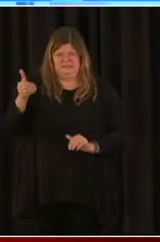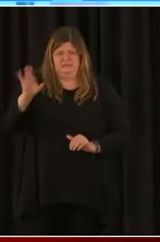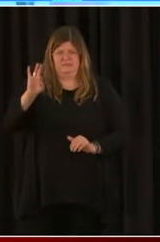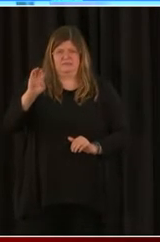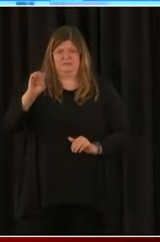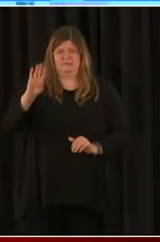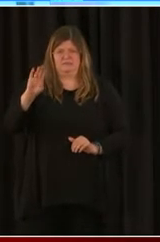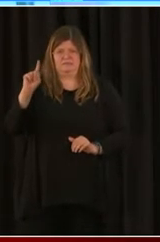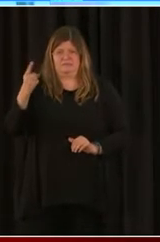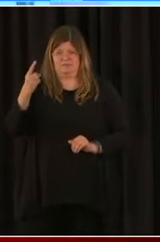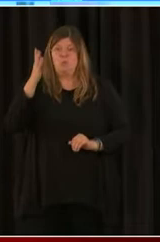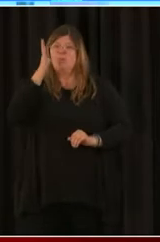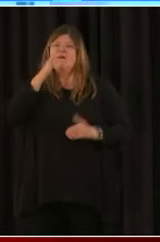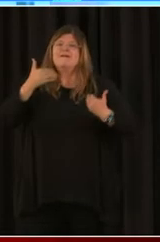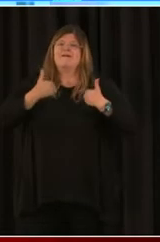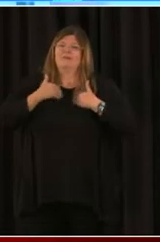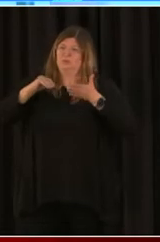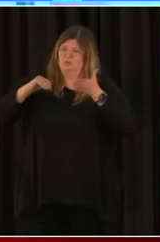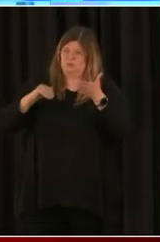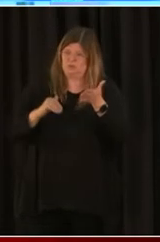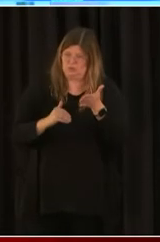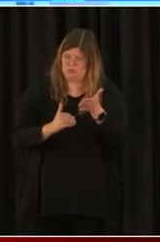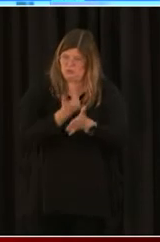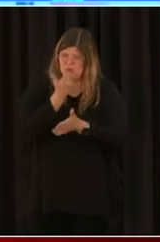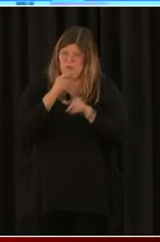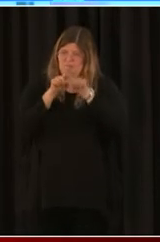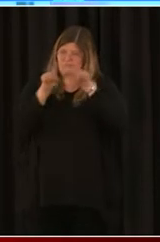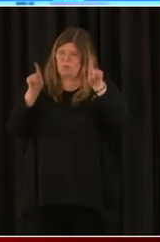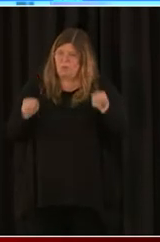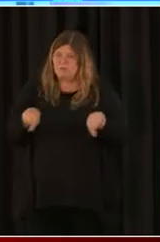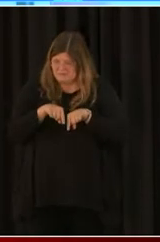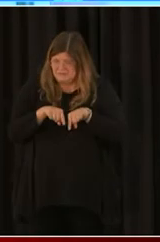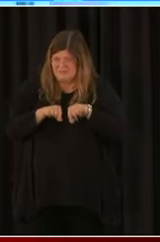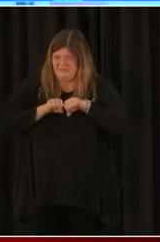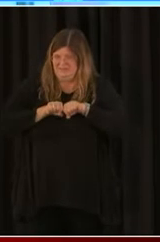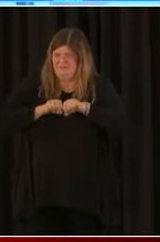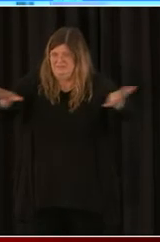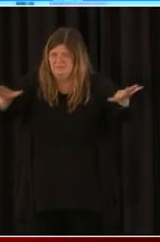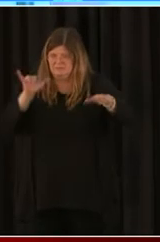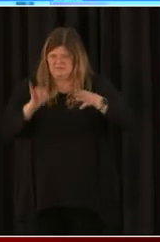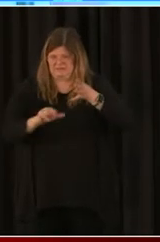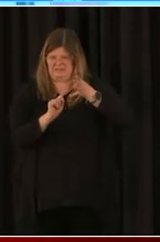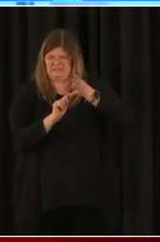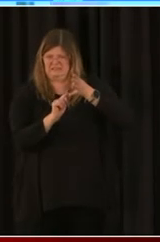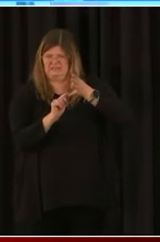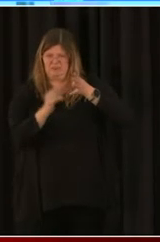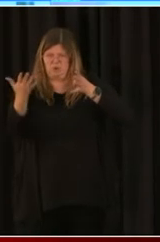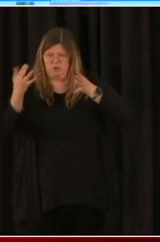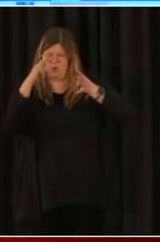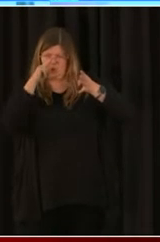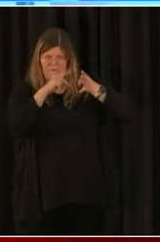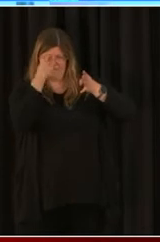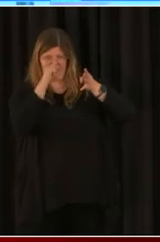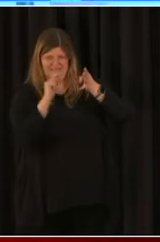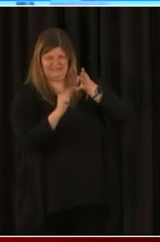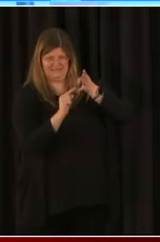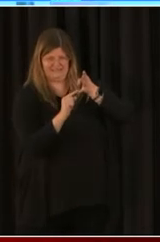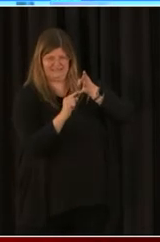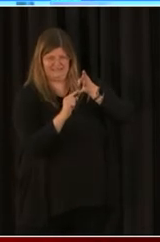our resource partners, and then you can begin the forgiveness process. Also,